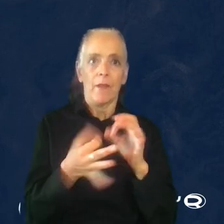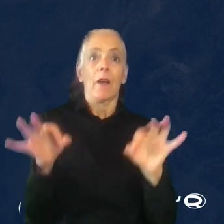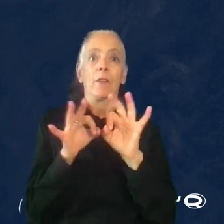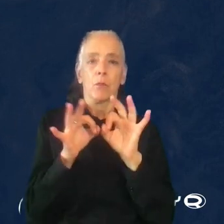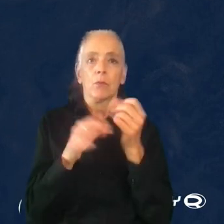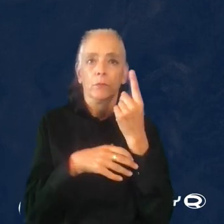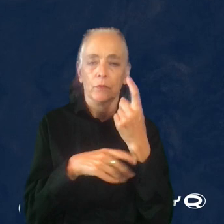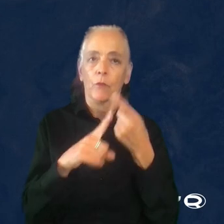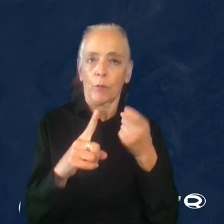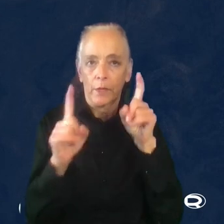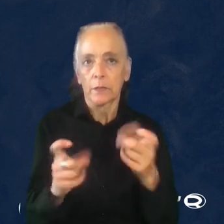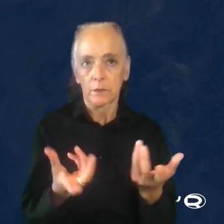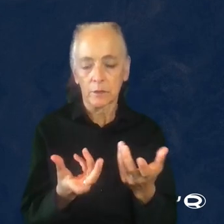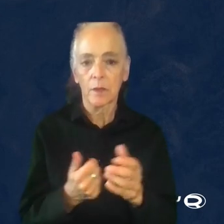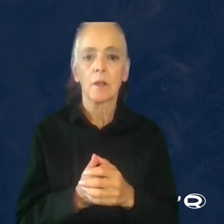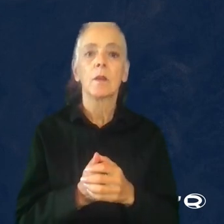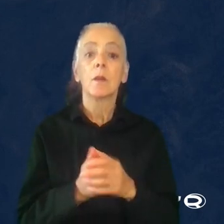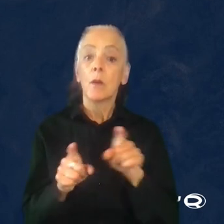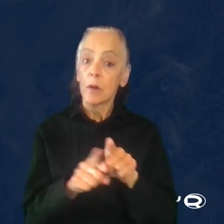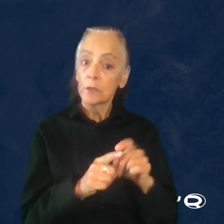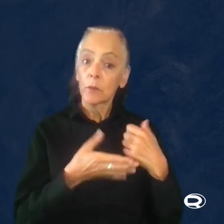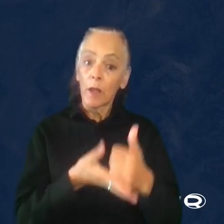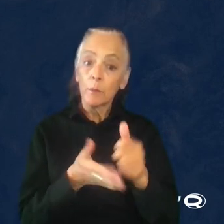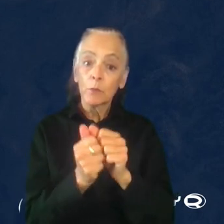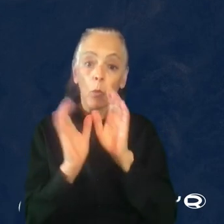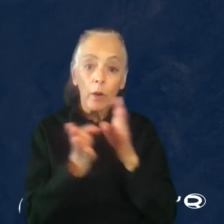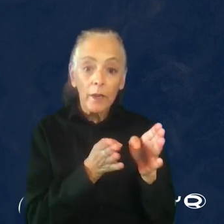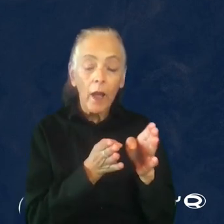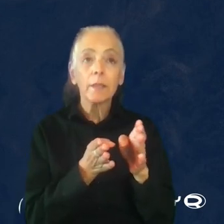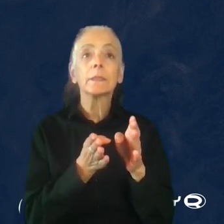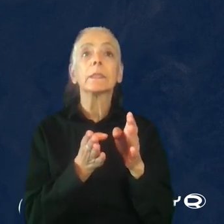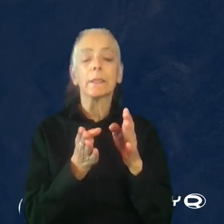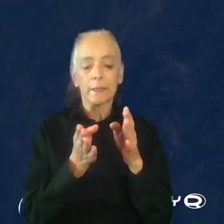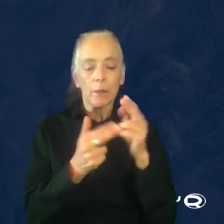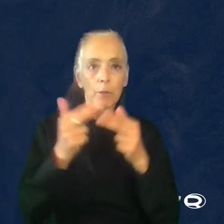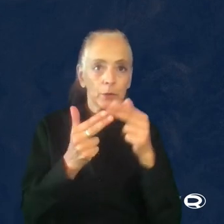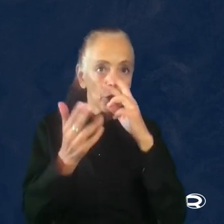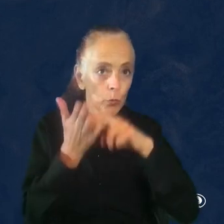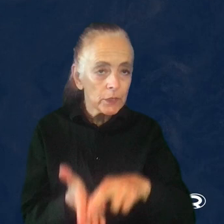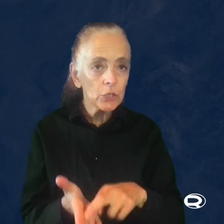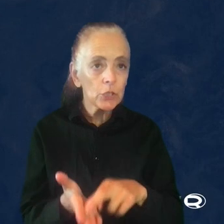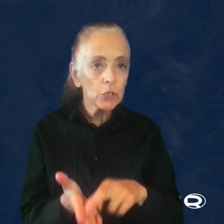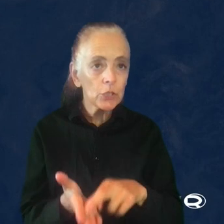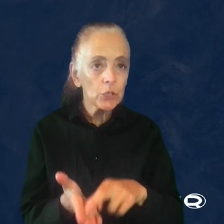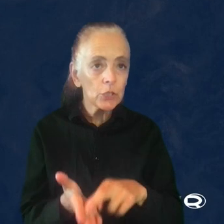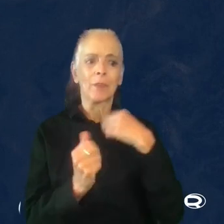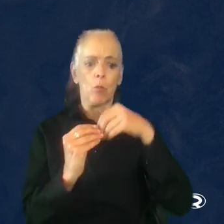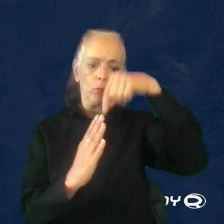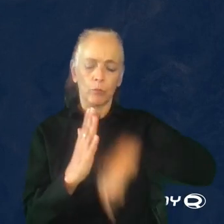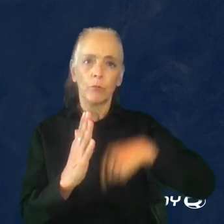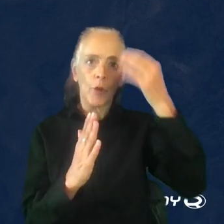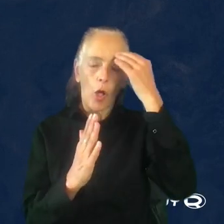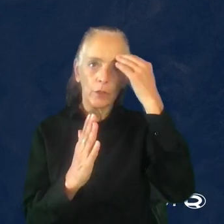doing those tests. This also helps organizing and crafting the research. Having that in-depth knowledge makes it easier to